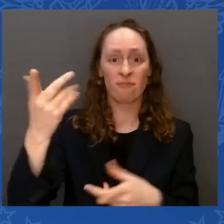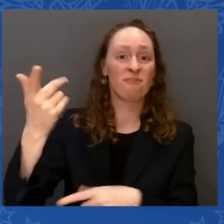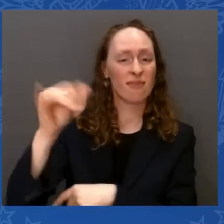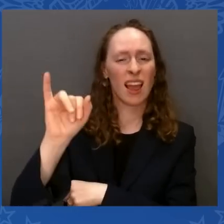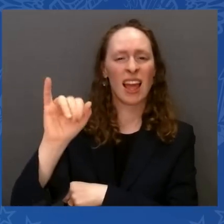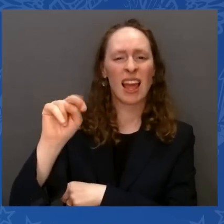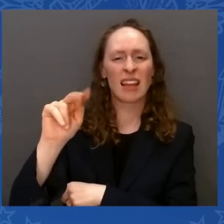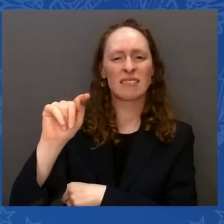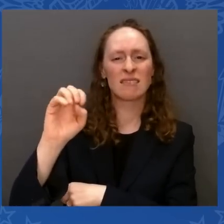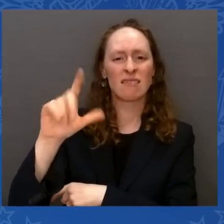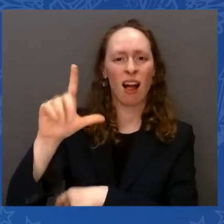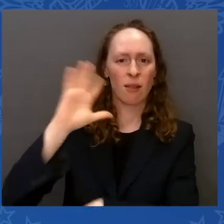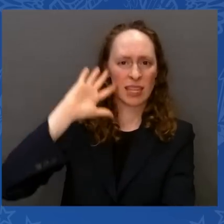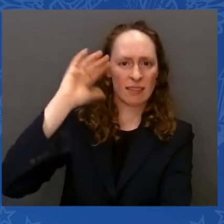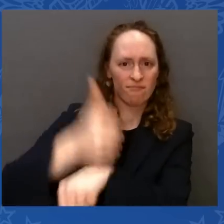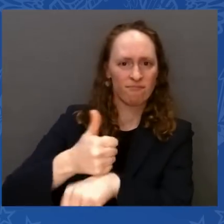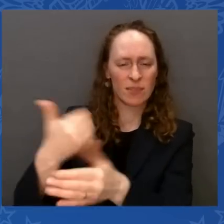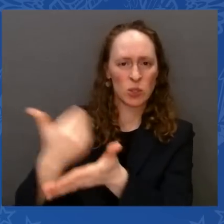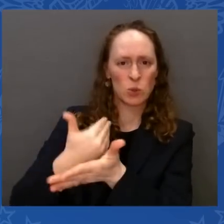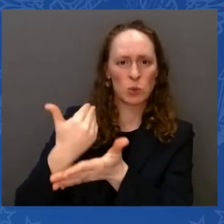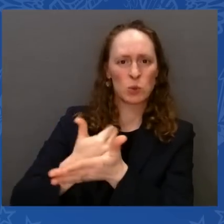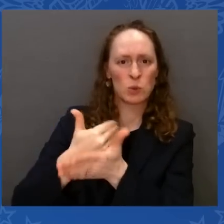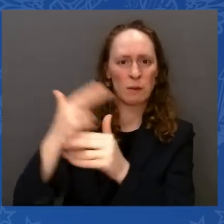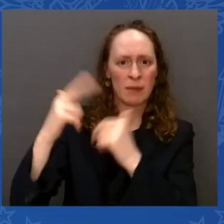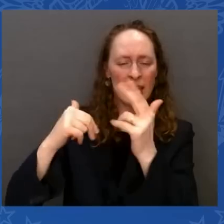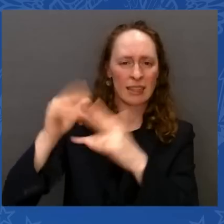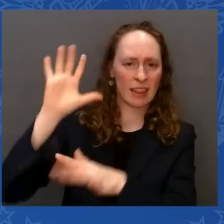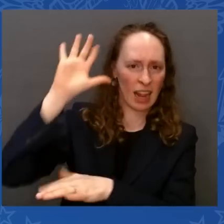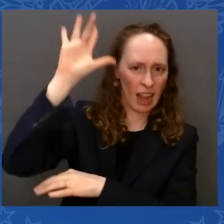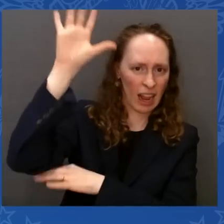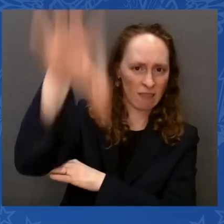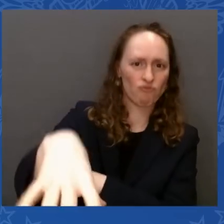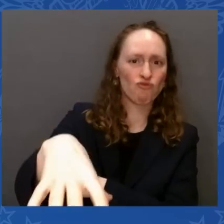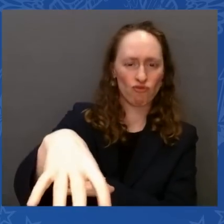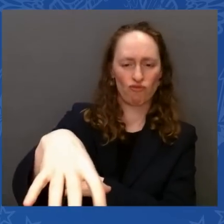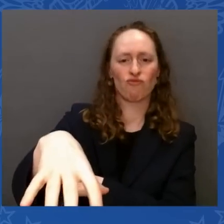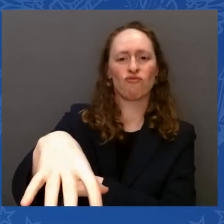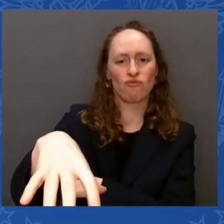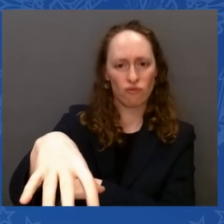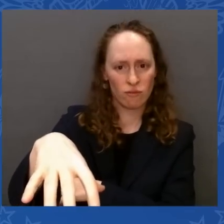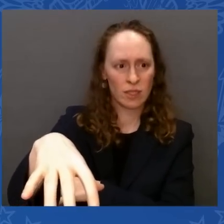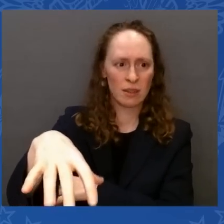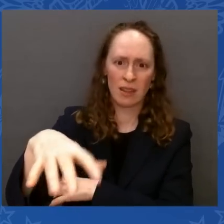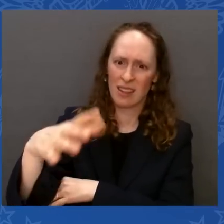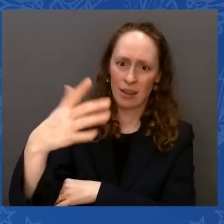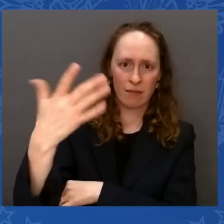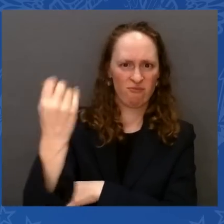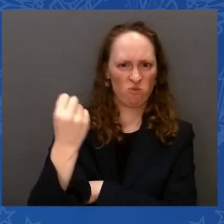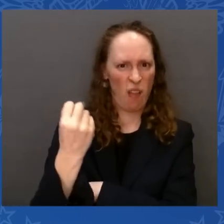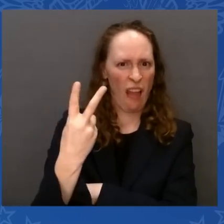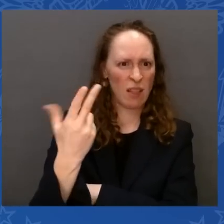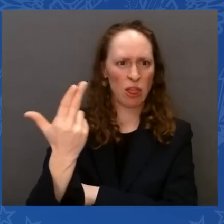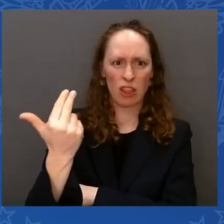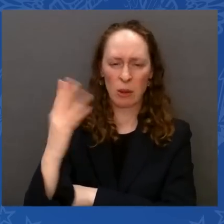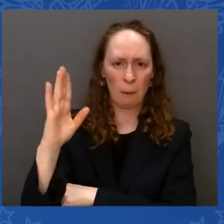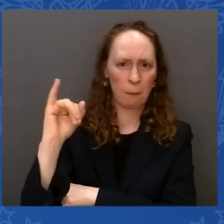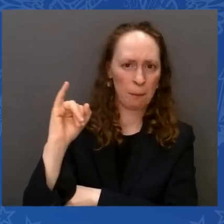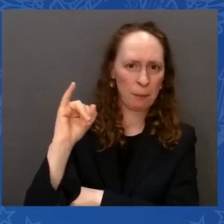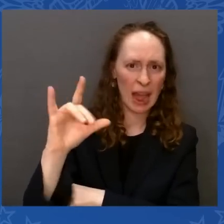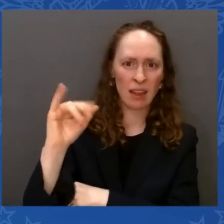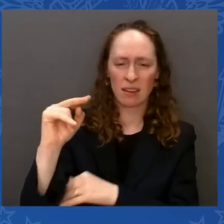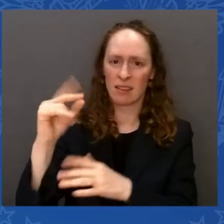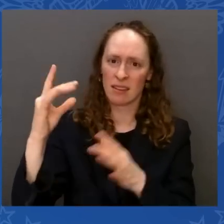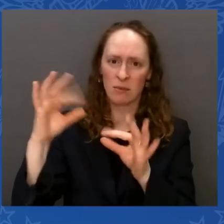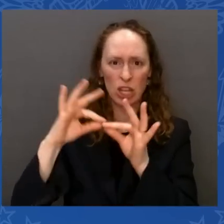$12 million bucks — or $13, I think — billion. Billion. And they're going to build two fabs, they call